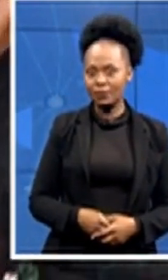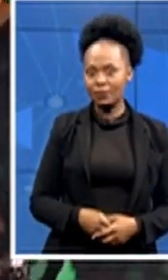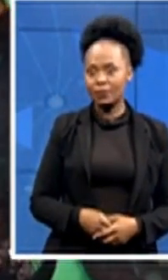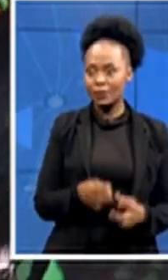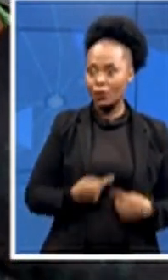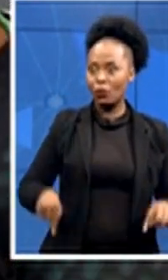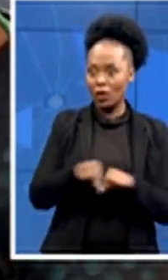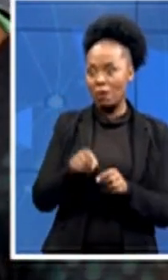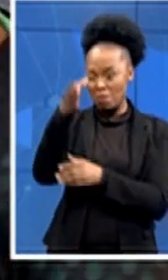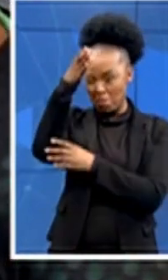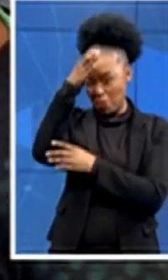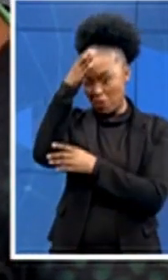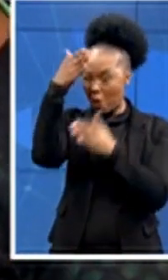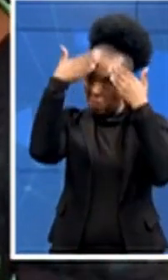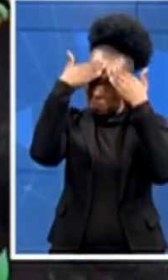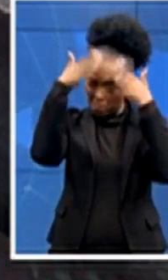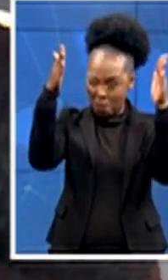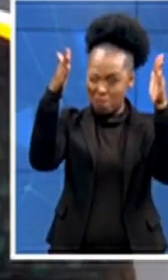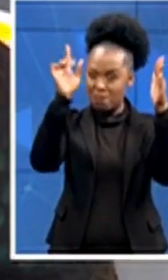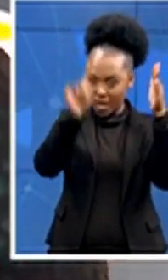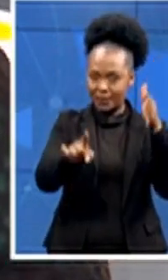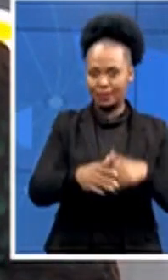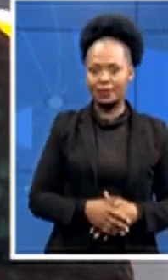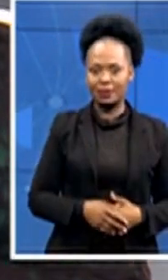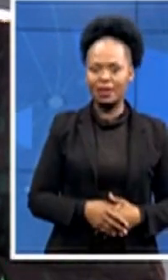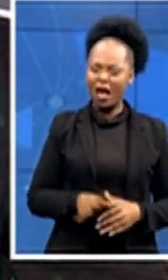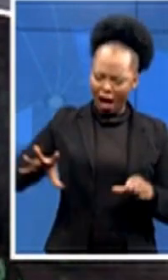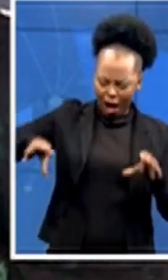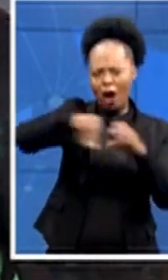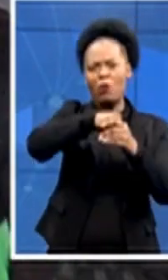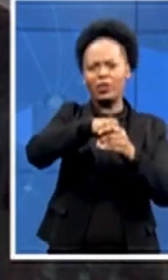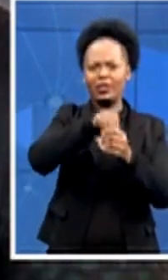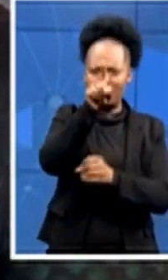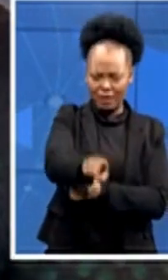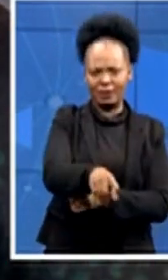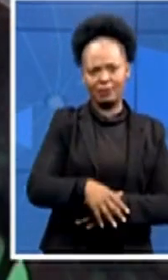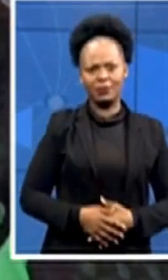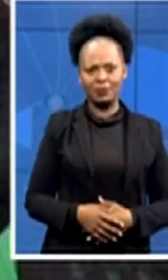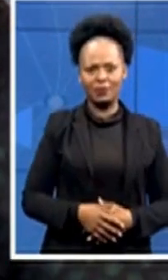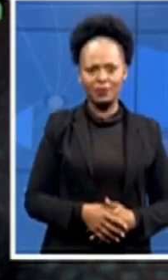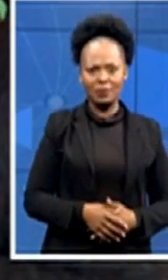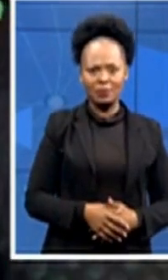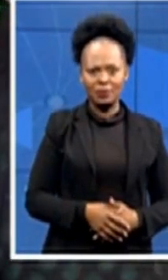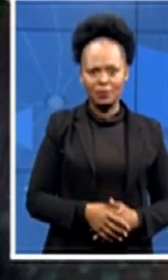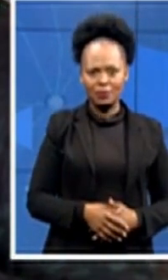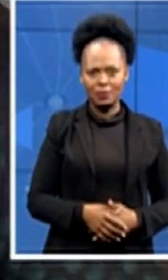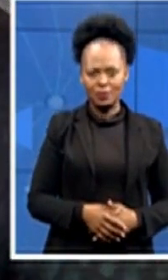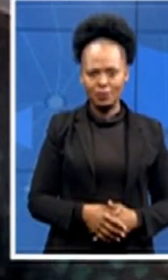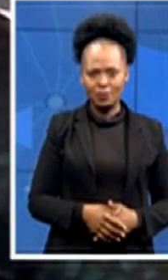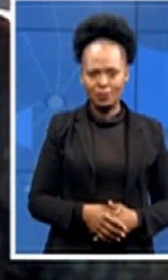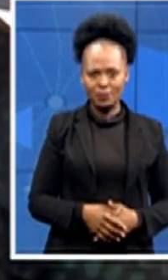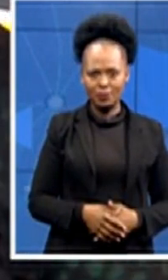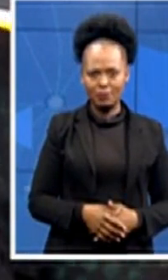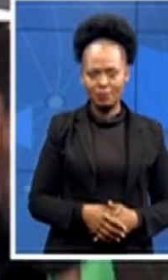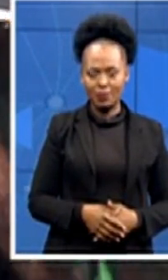be accommodative. Today, 13 members of the